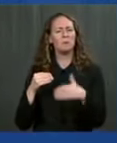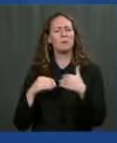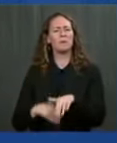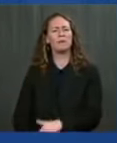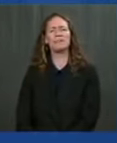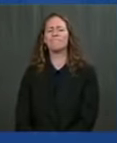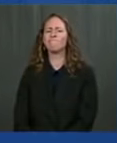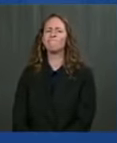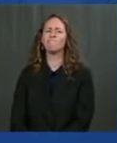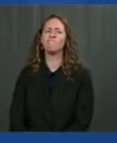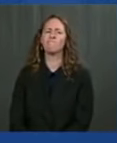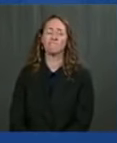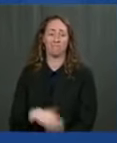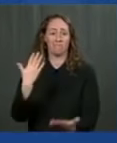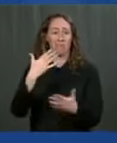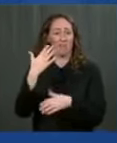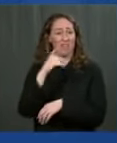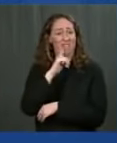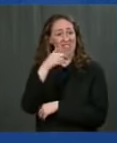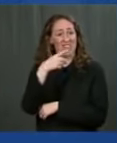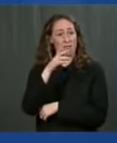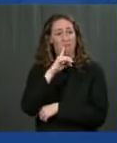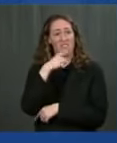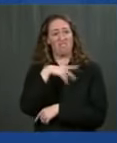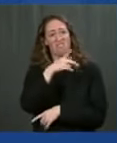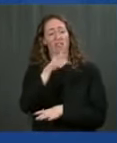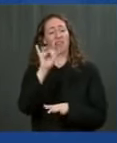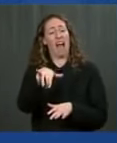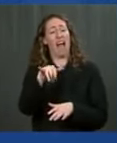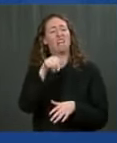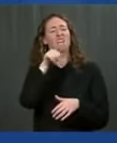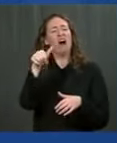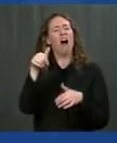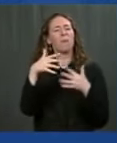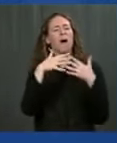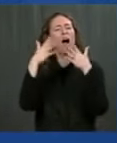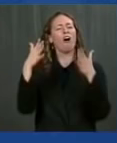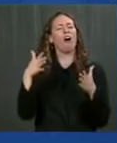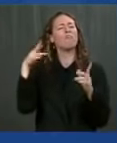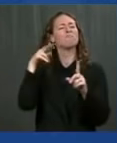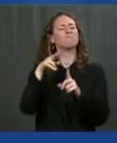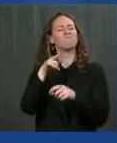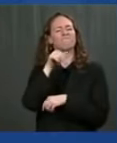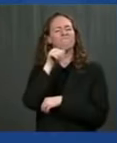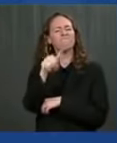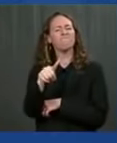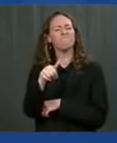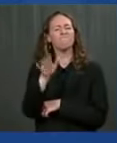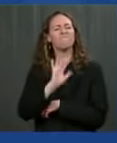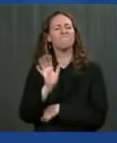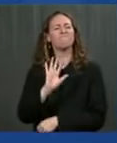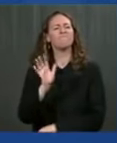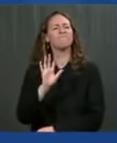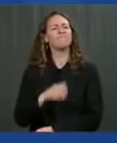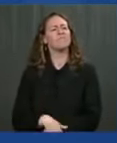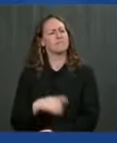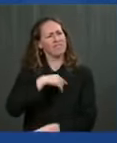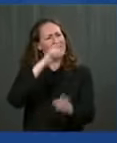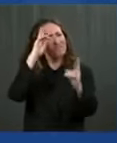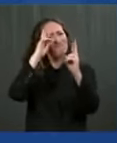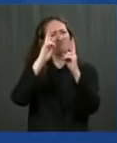ridiculous, almost un-American, what we're talking about. Not to debate about, I under I respect people who think